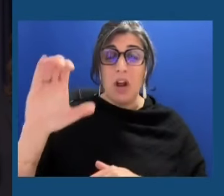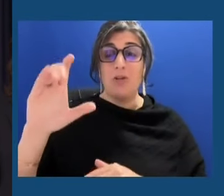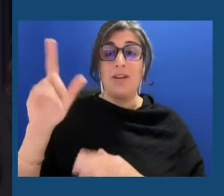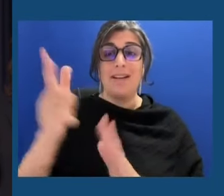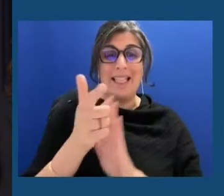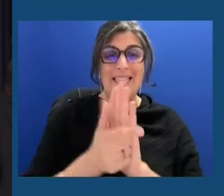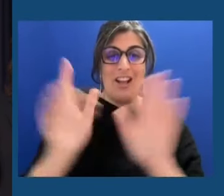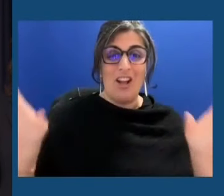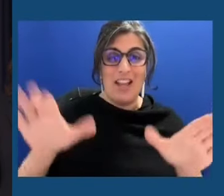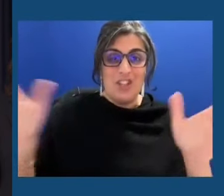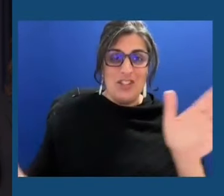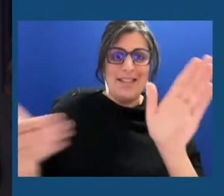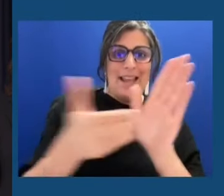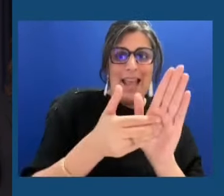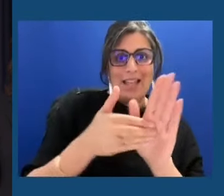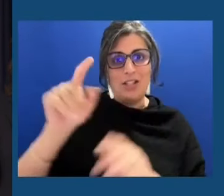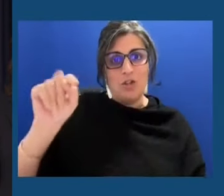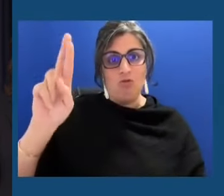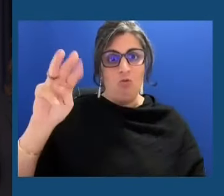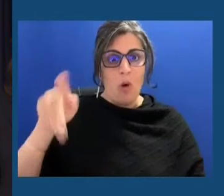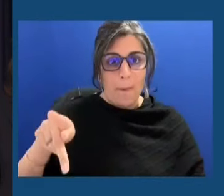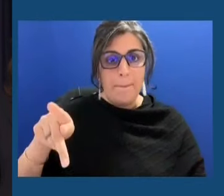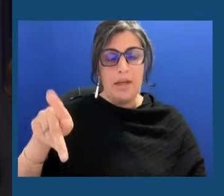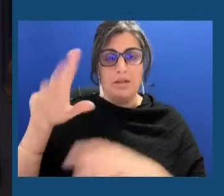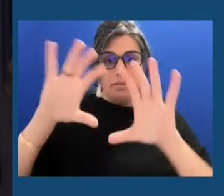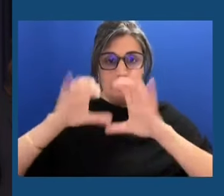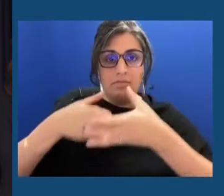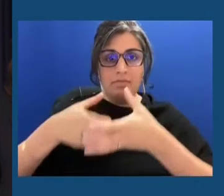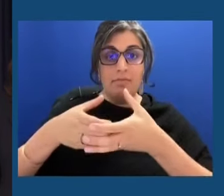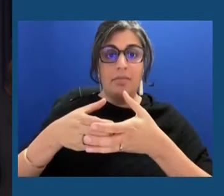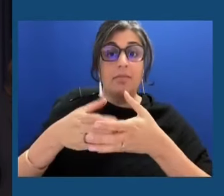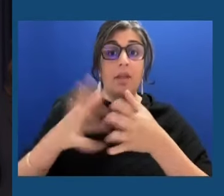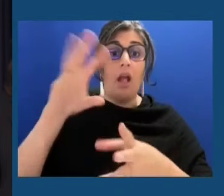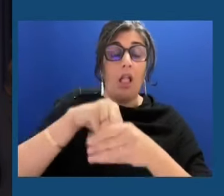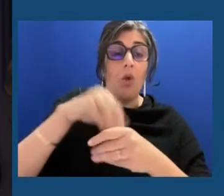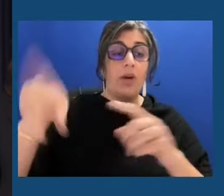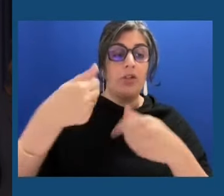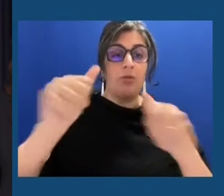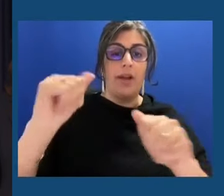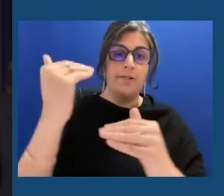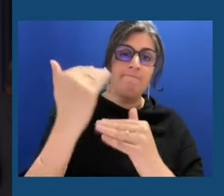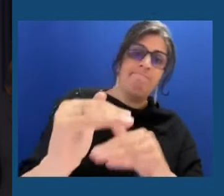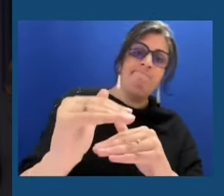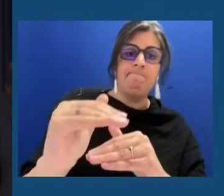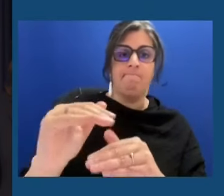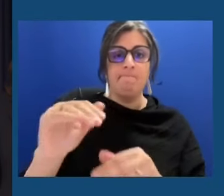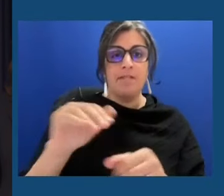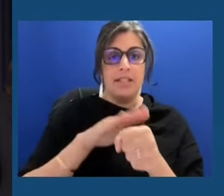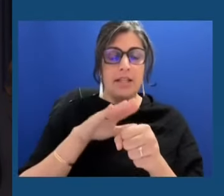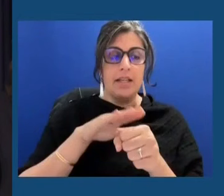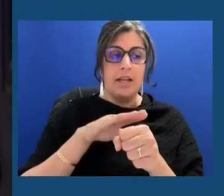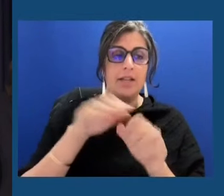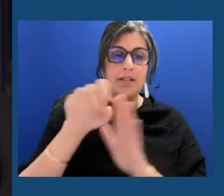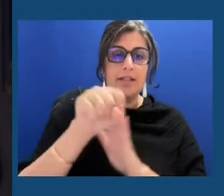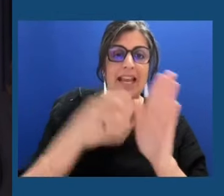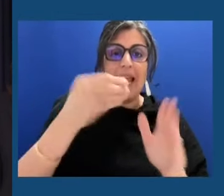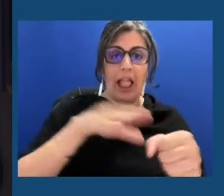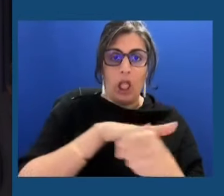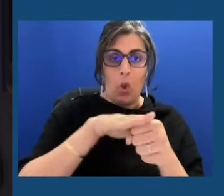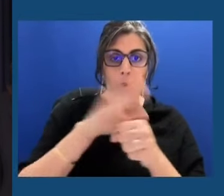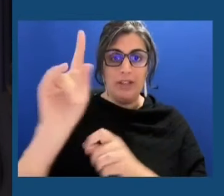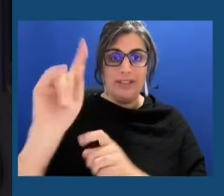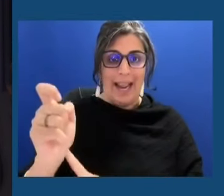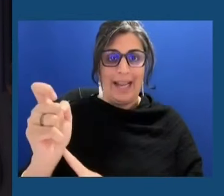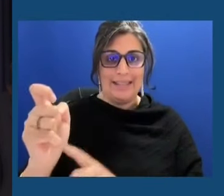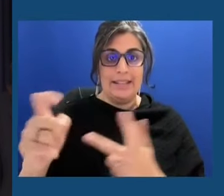including when he attempted to cap the state and local tax and when